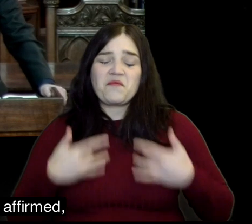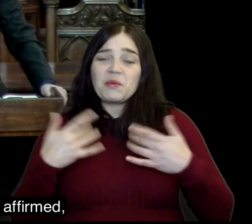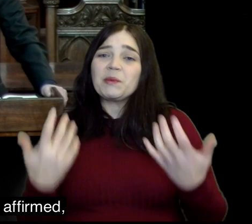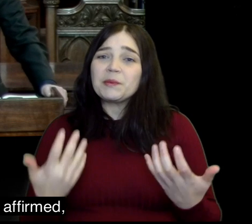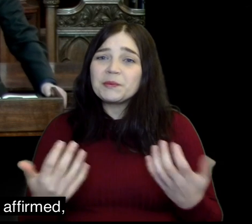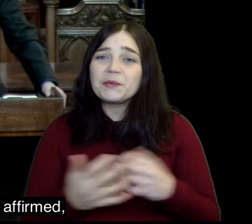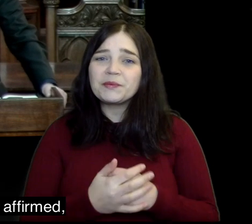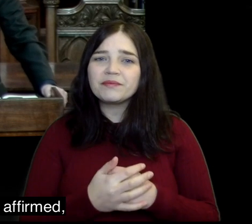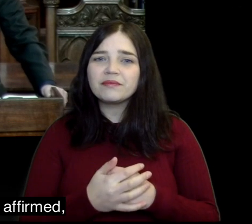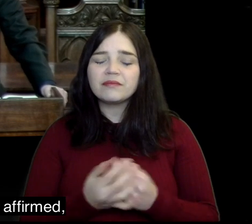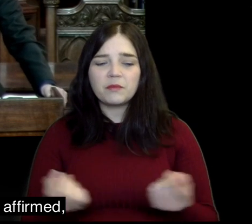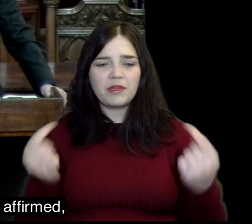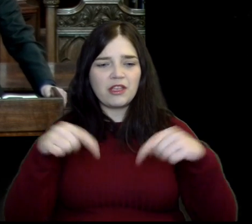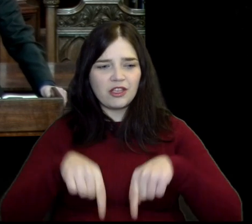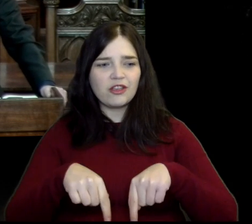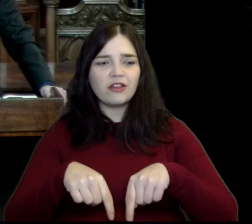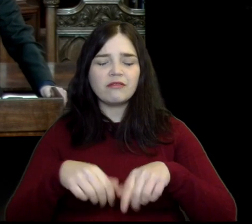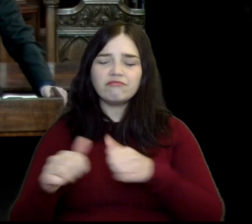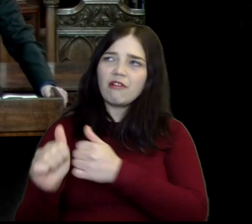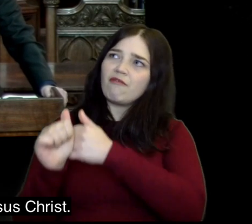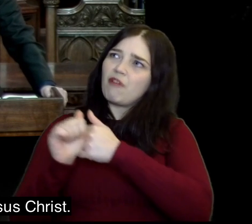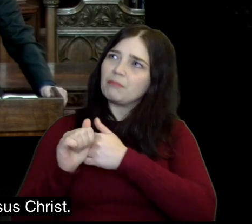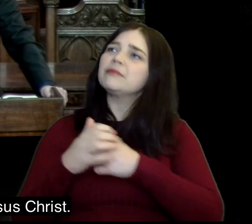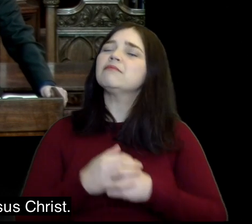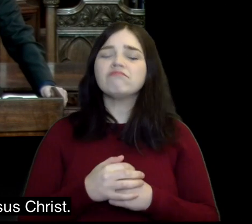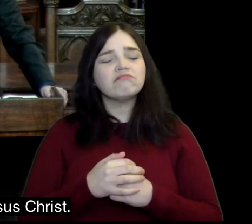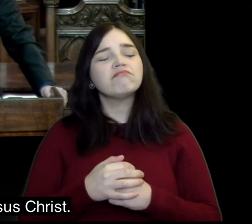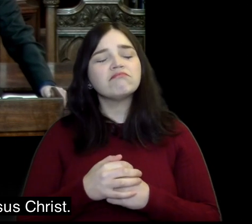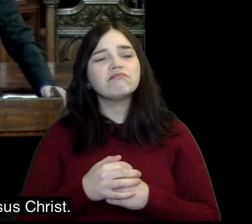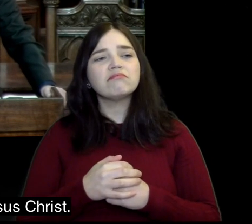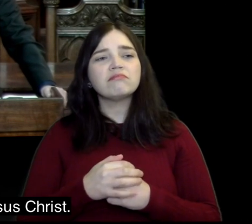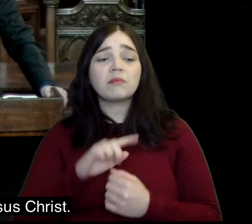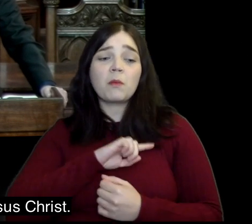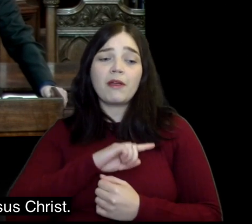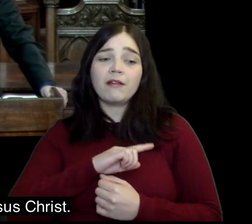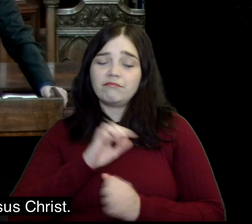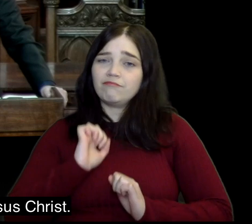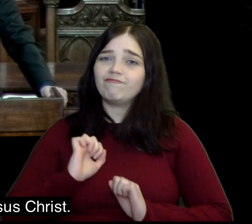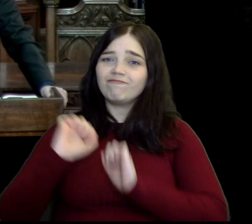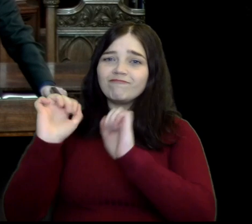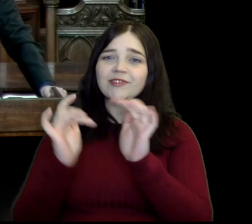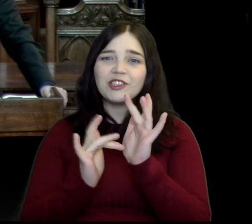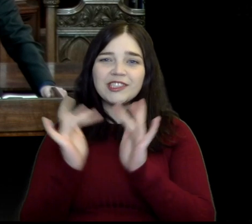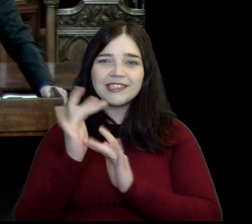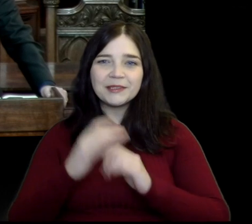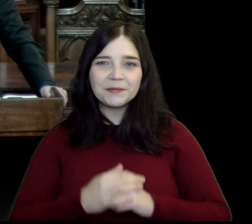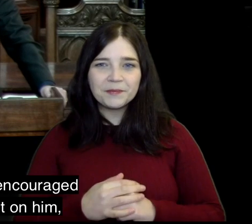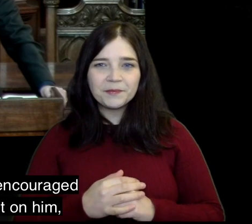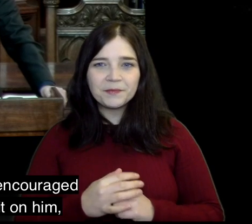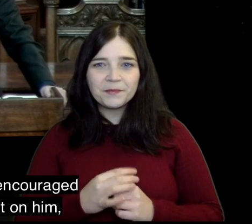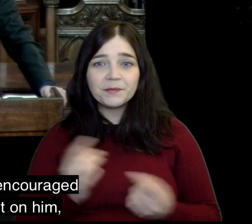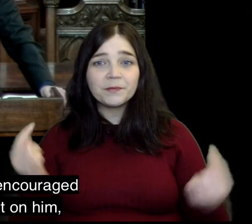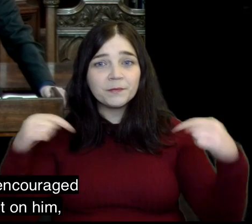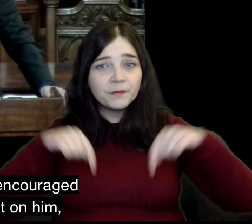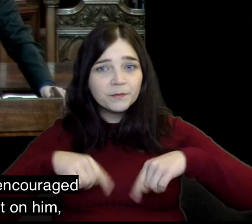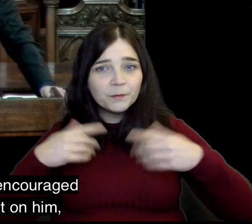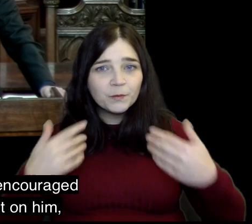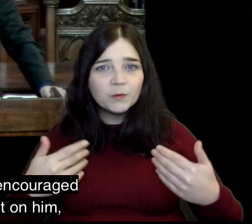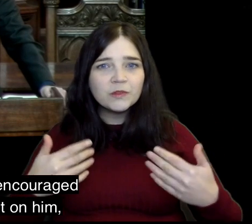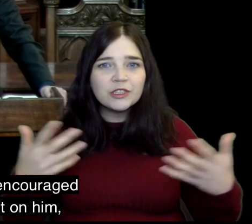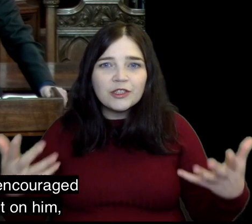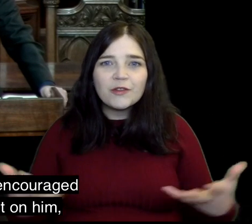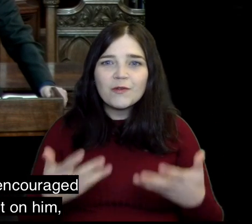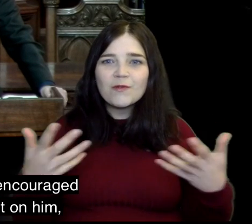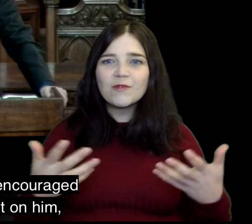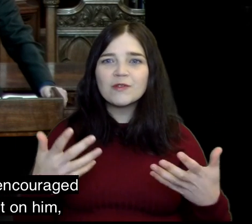But we come today affirmed. But we belong to Jesus Christ. And we come today